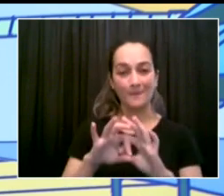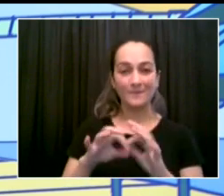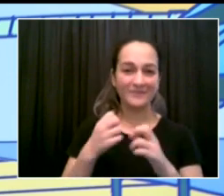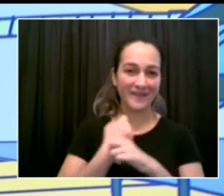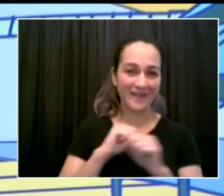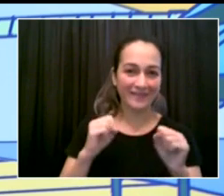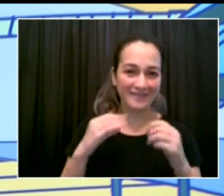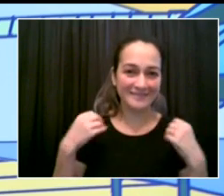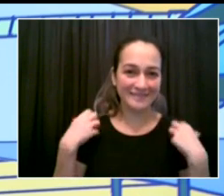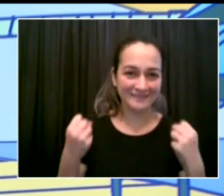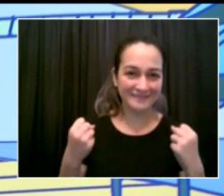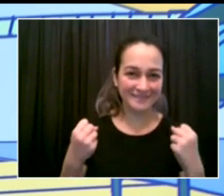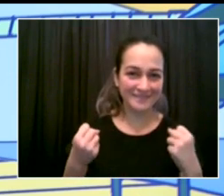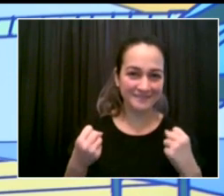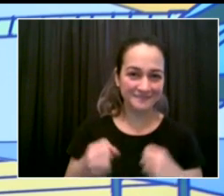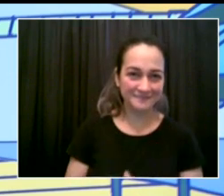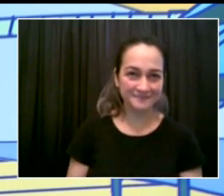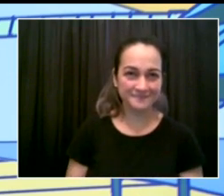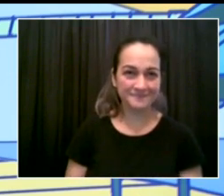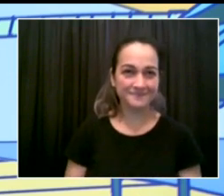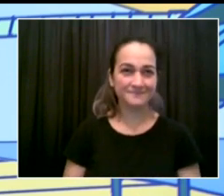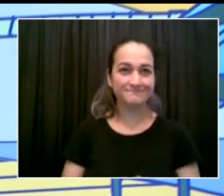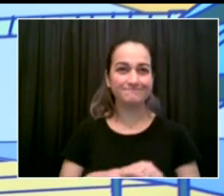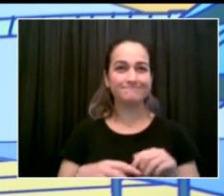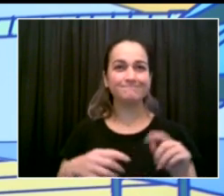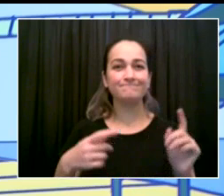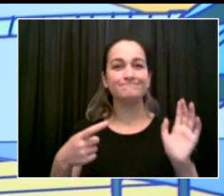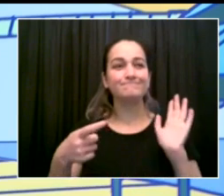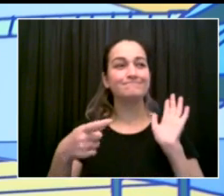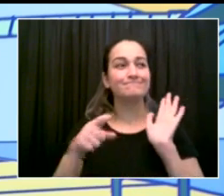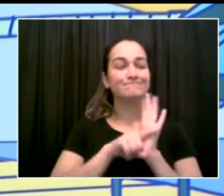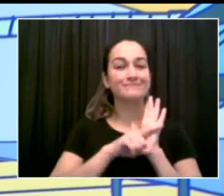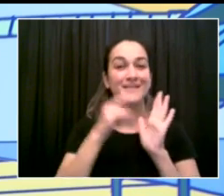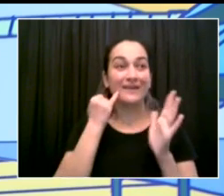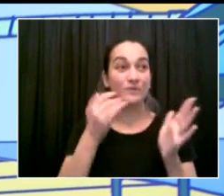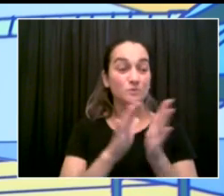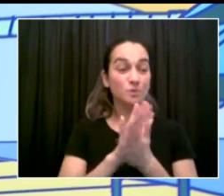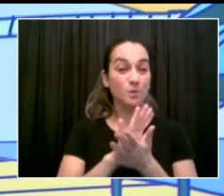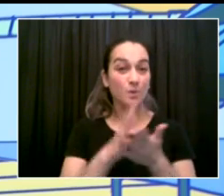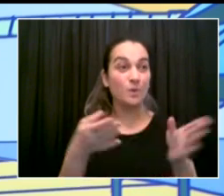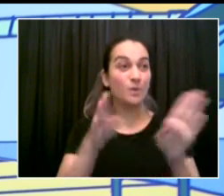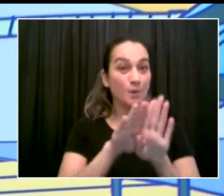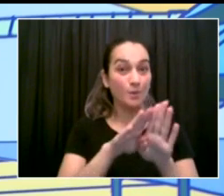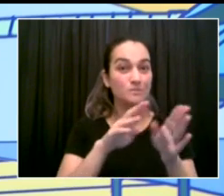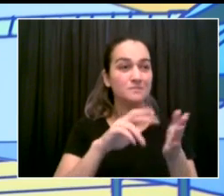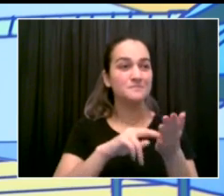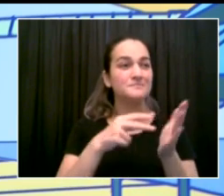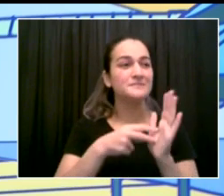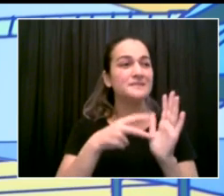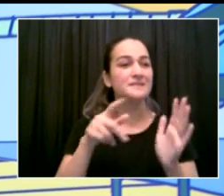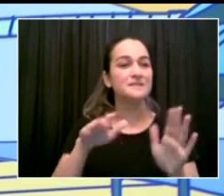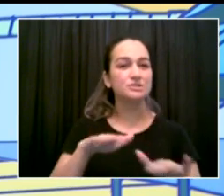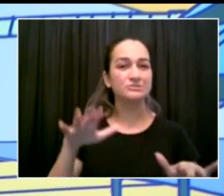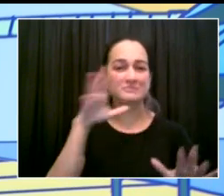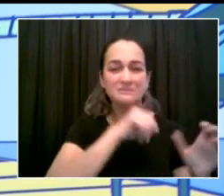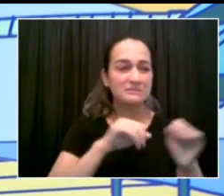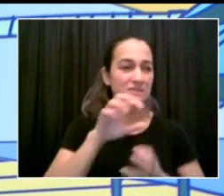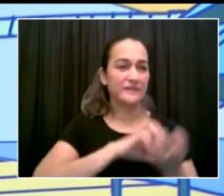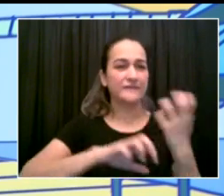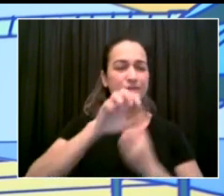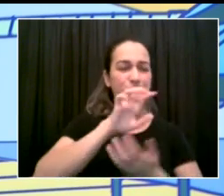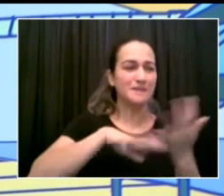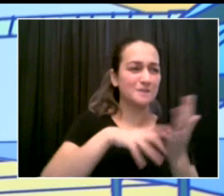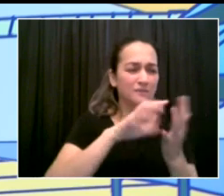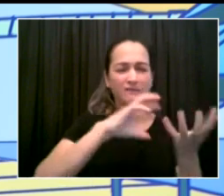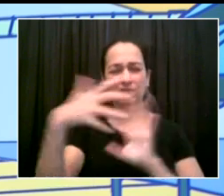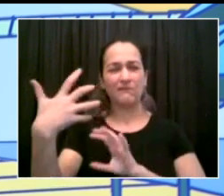extraordinarily high level of vaccination, and it's growing all the time, and we need to balance all the factors, but we want less disruption this